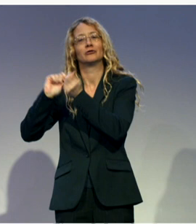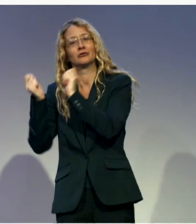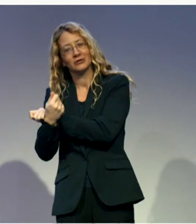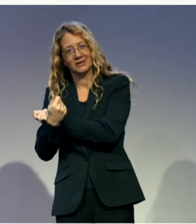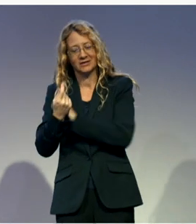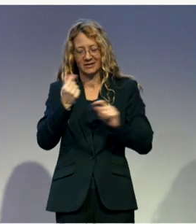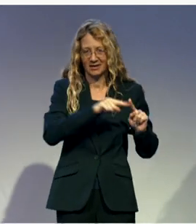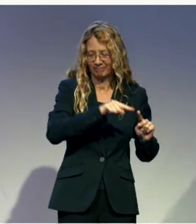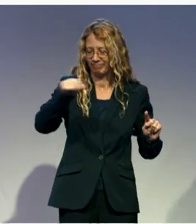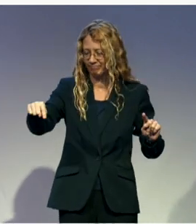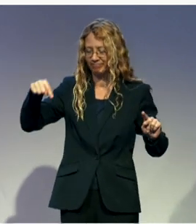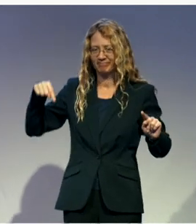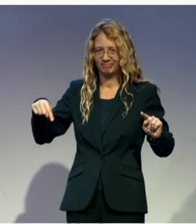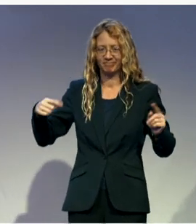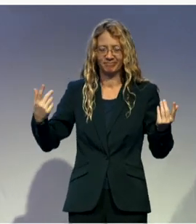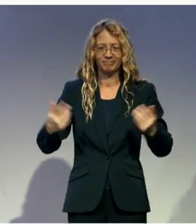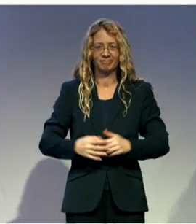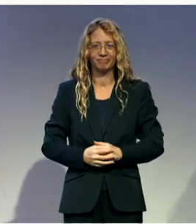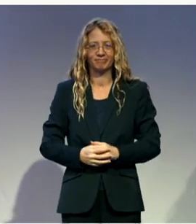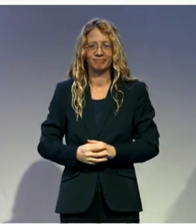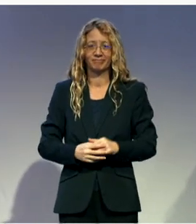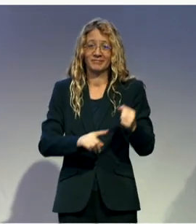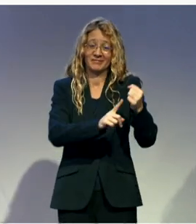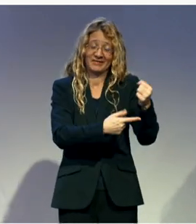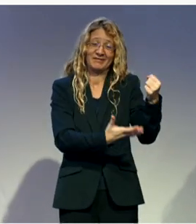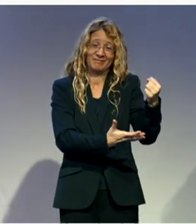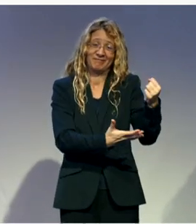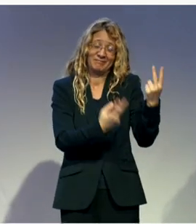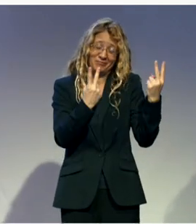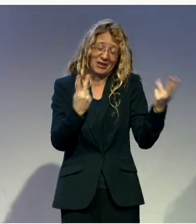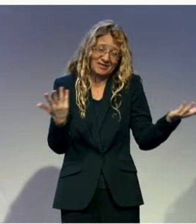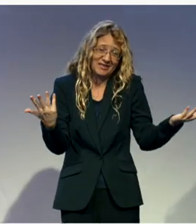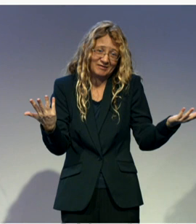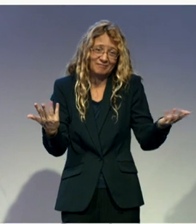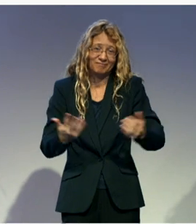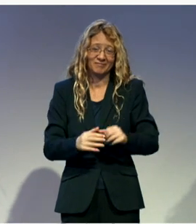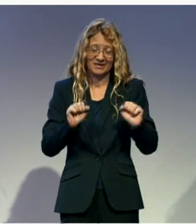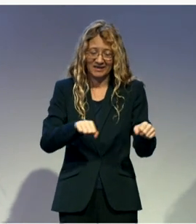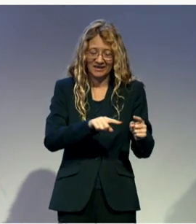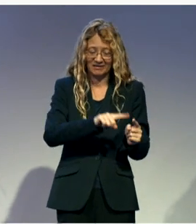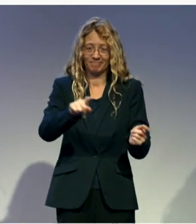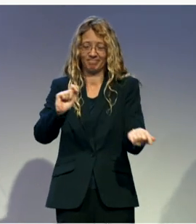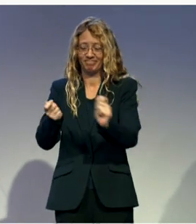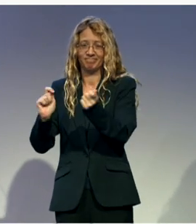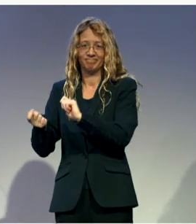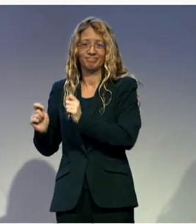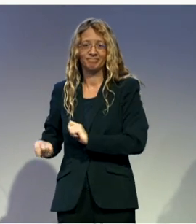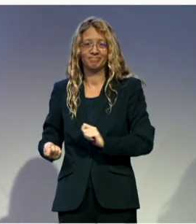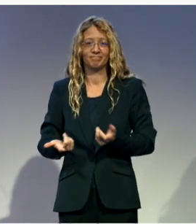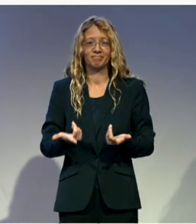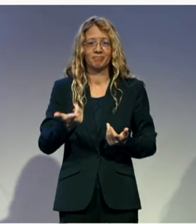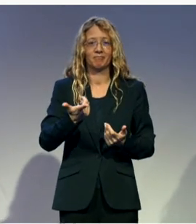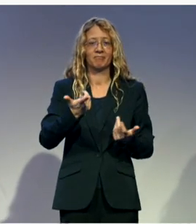the funding is very, very essential and the projects are very, very essential to launch the campaign for the